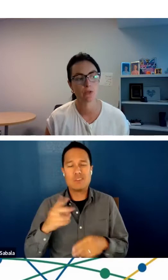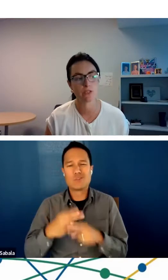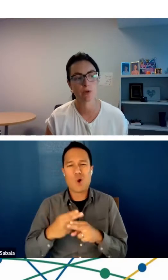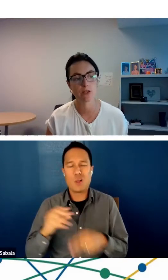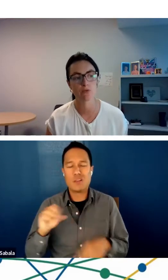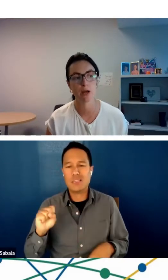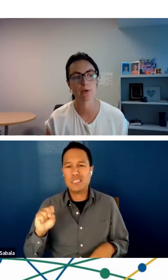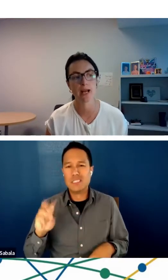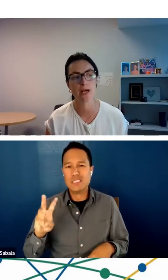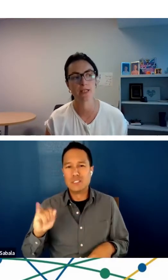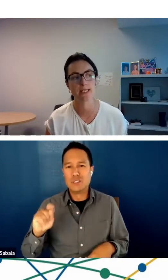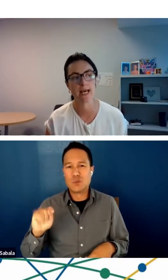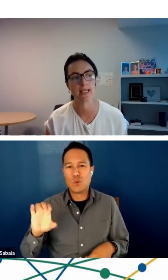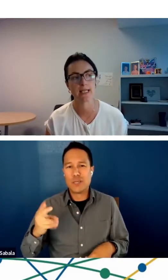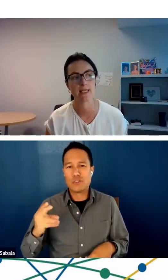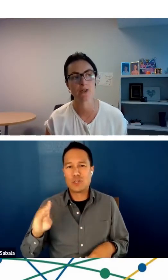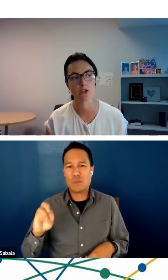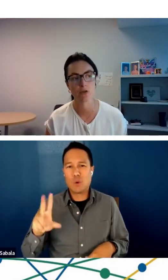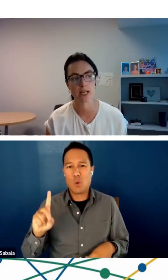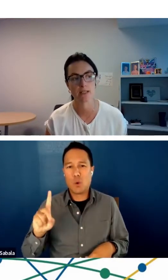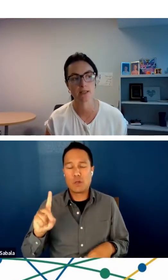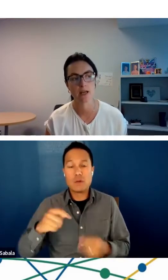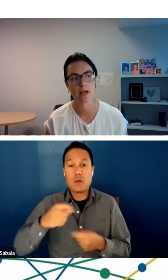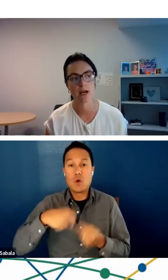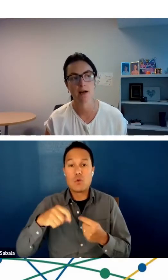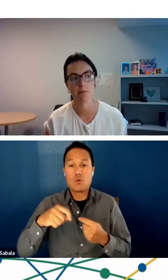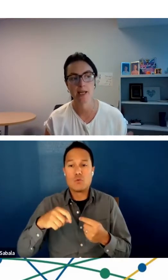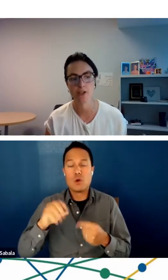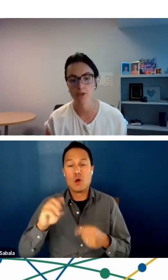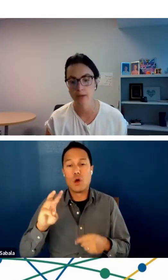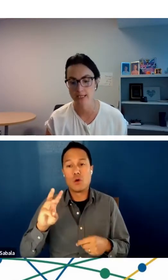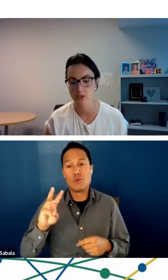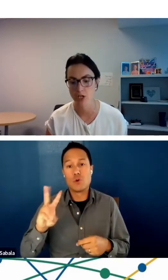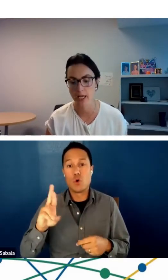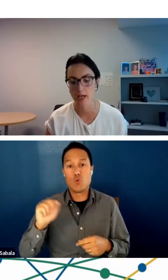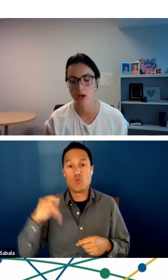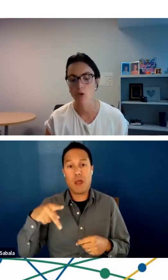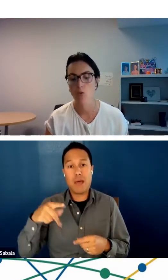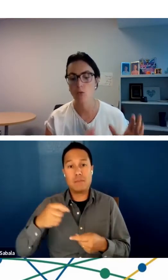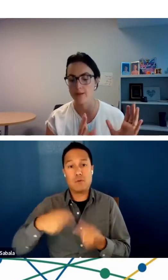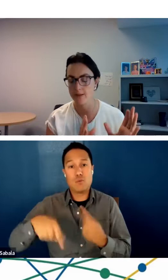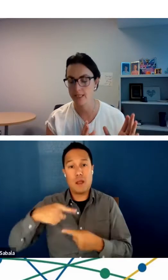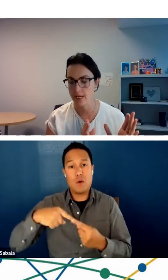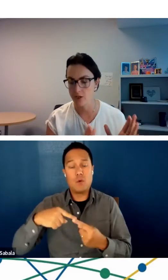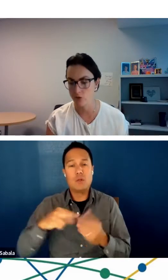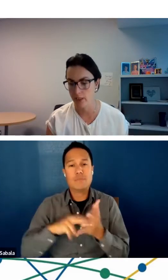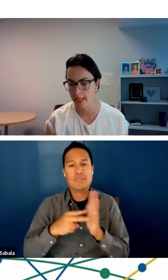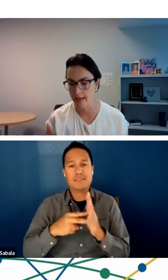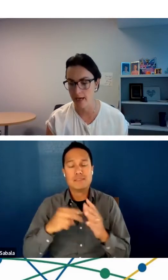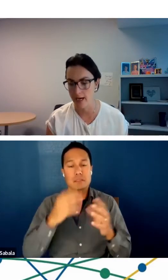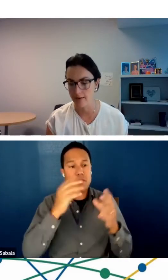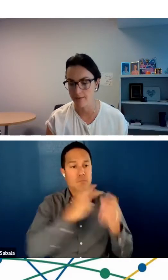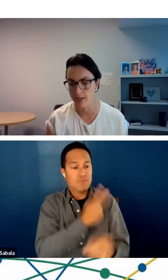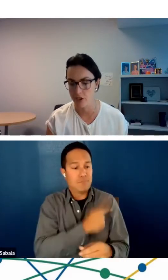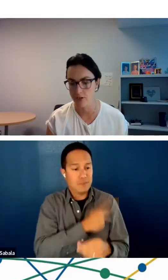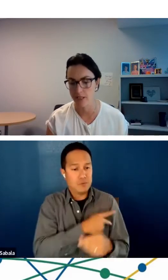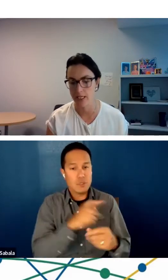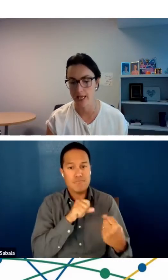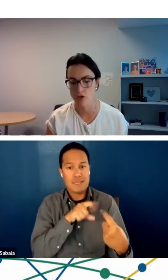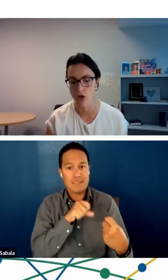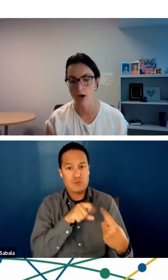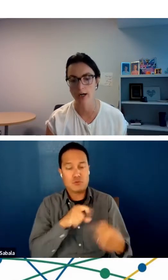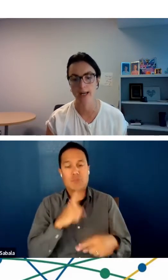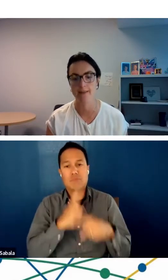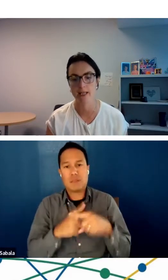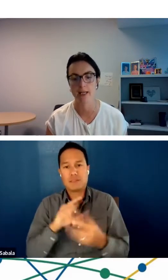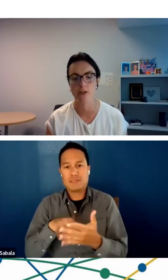So the reason why it's wrap around is that it integrates patient messaging with the scheduling function of